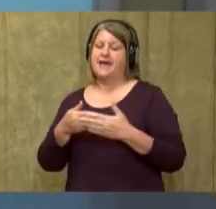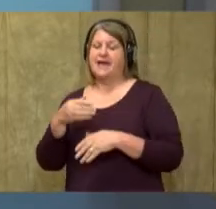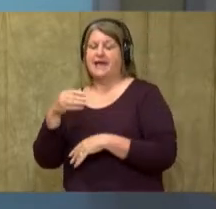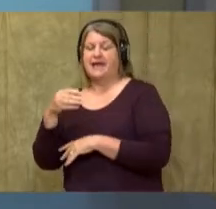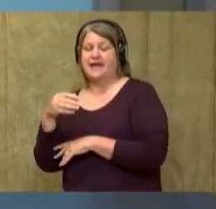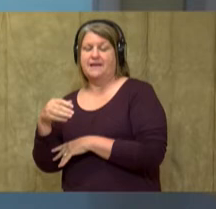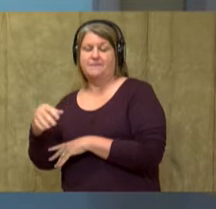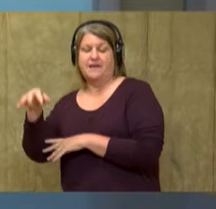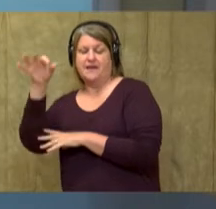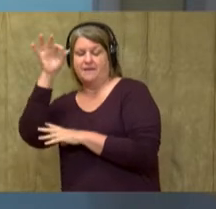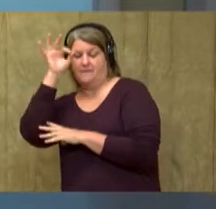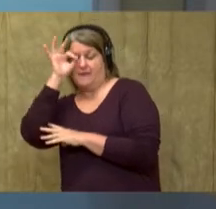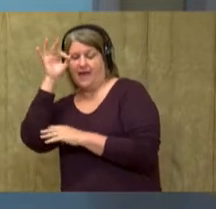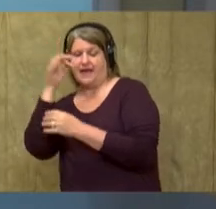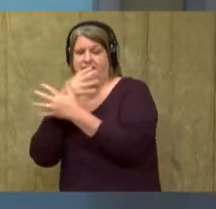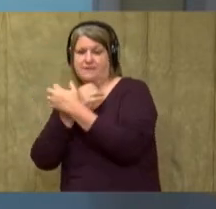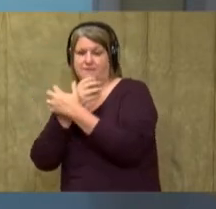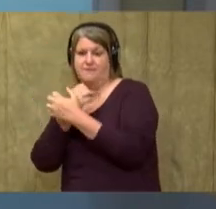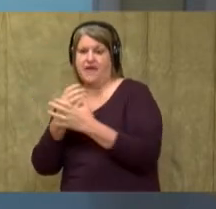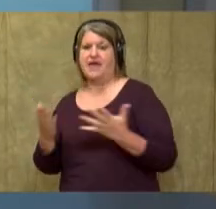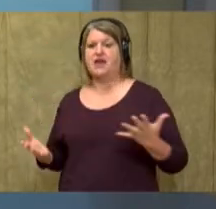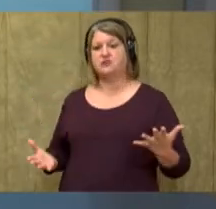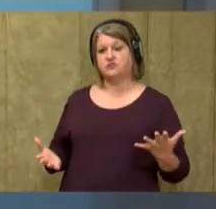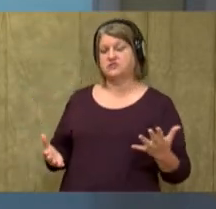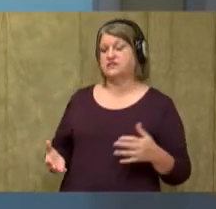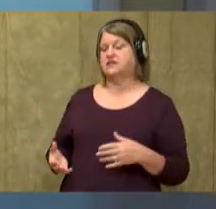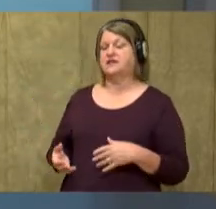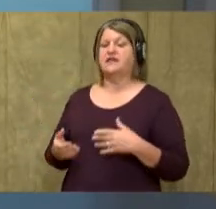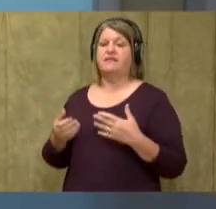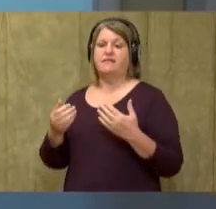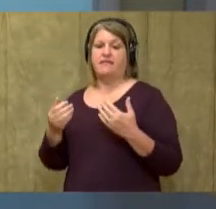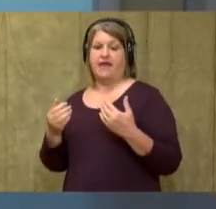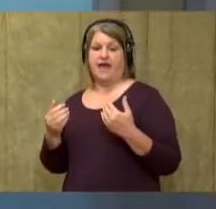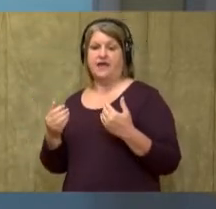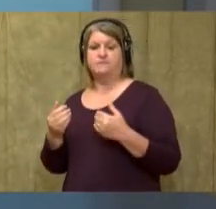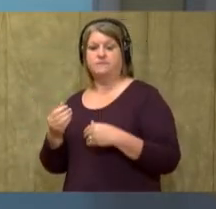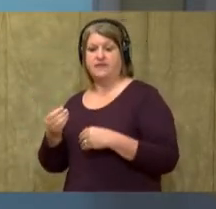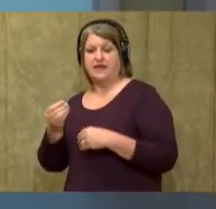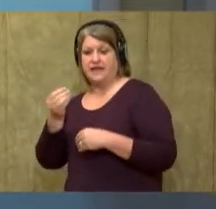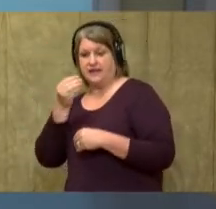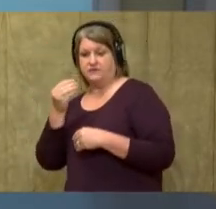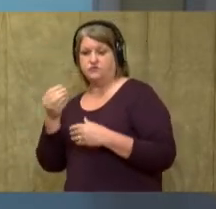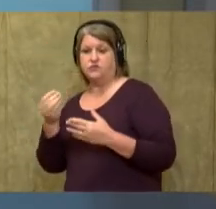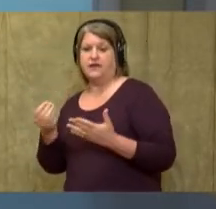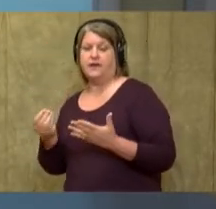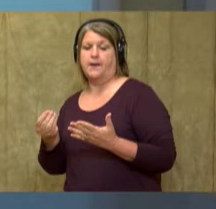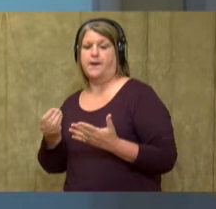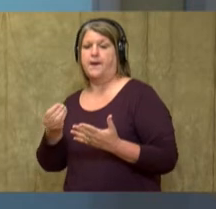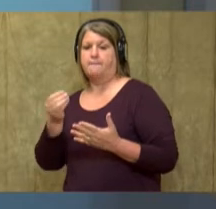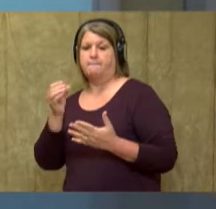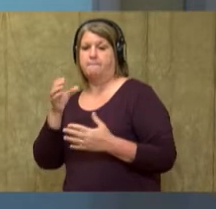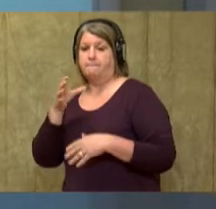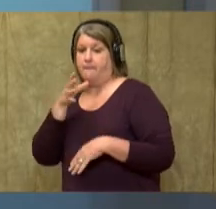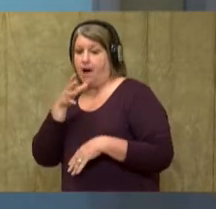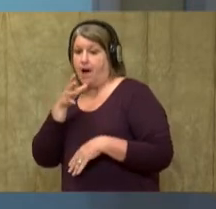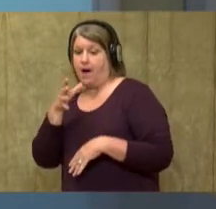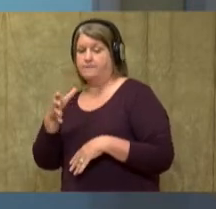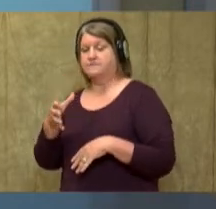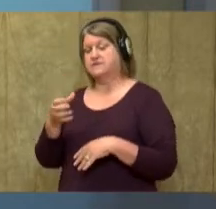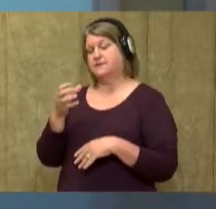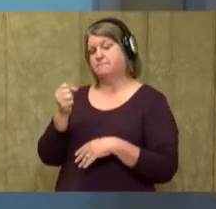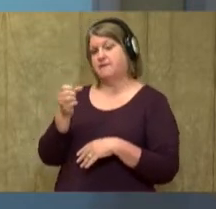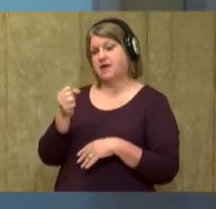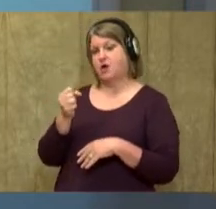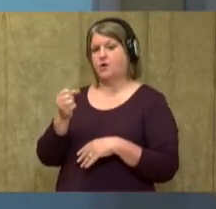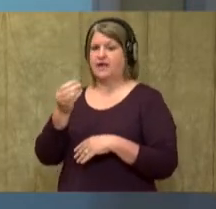They drink their mother's milk. They drink eyes are closed. Those are all details that tell us about panda bears. Now, let's listen for the